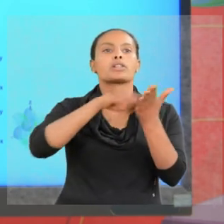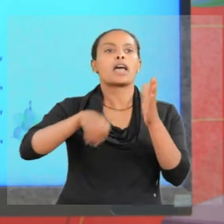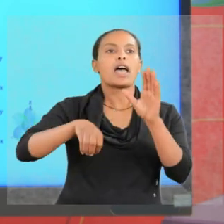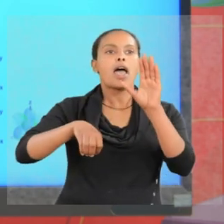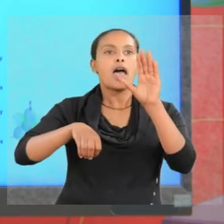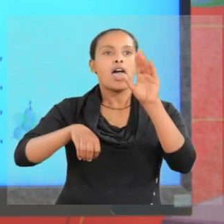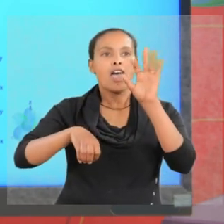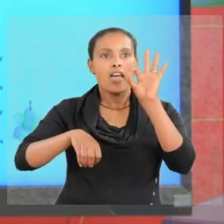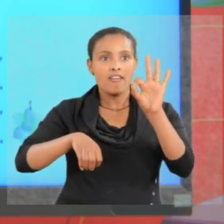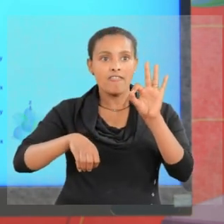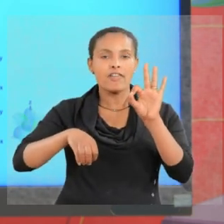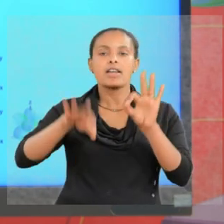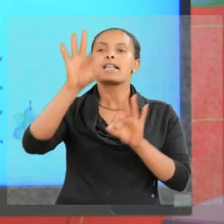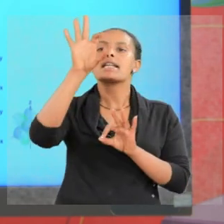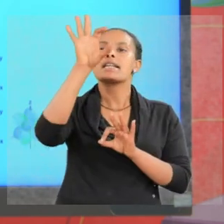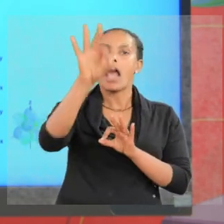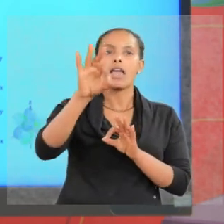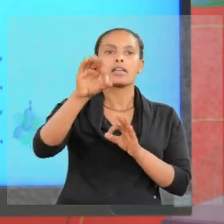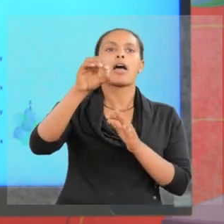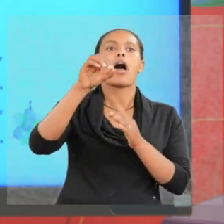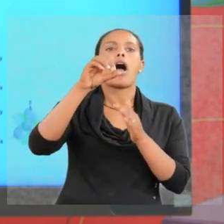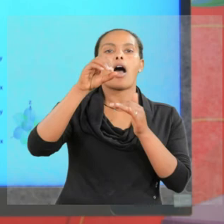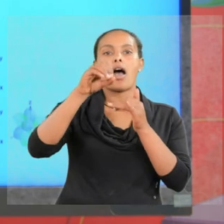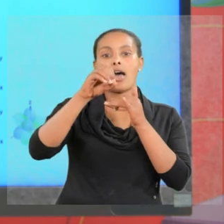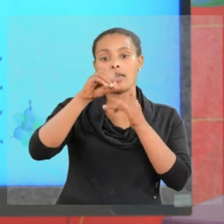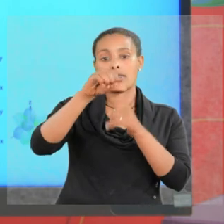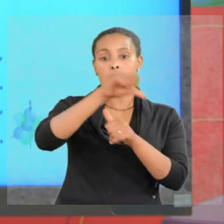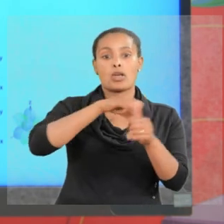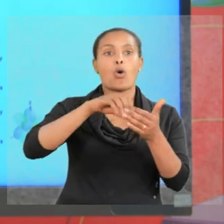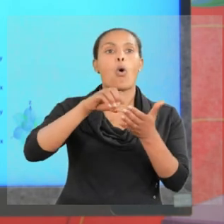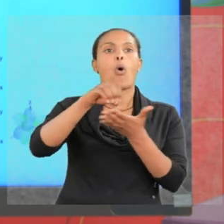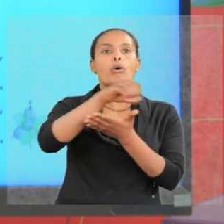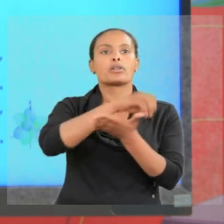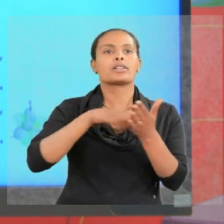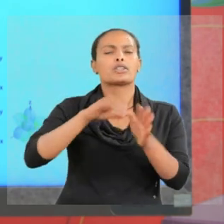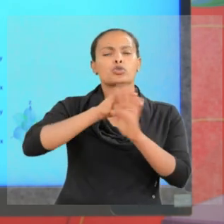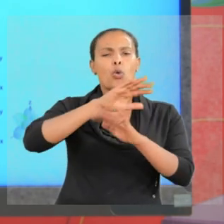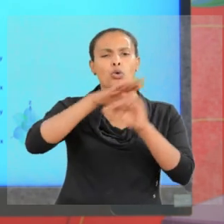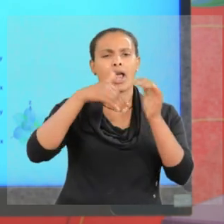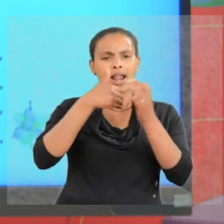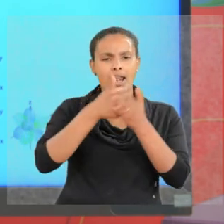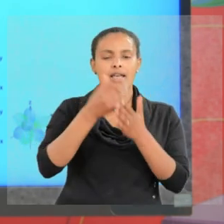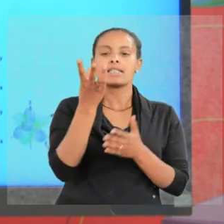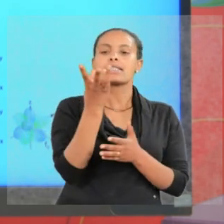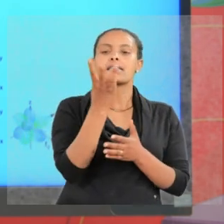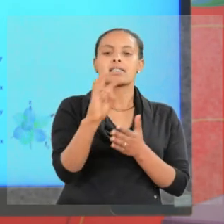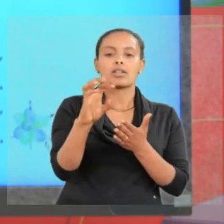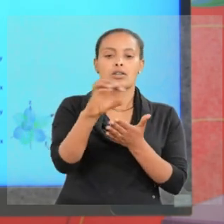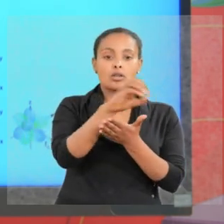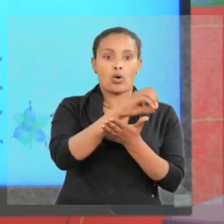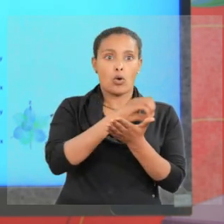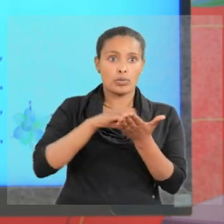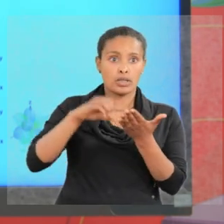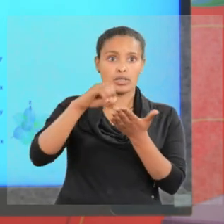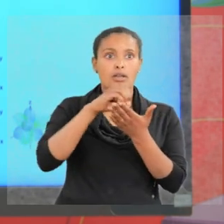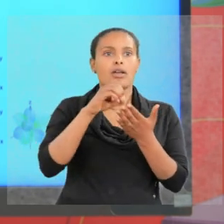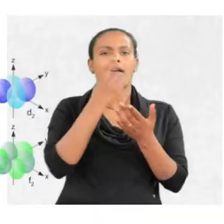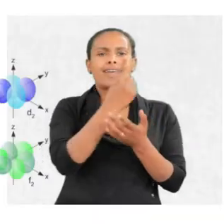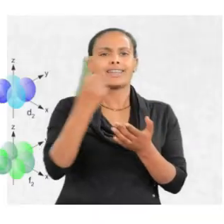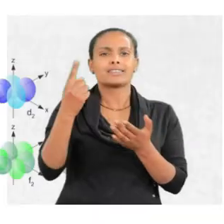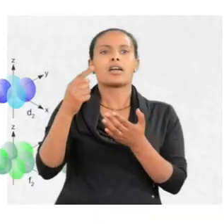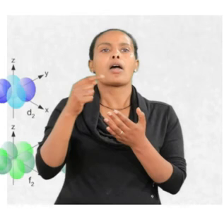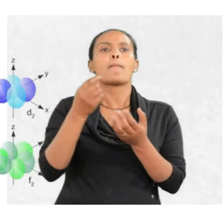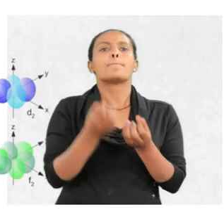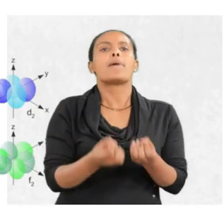subshell has nine atomic orbitals. Total 16. Each orbital accommodates a maximum